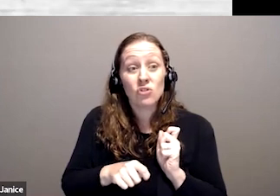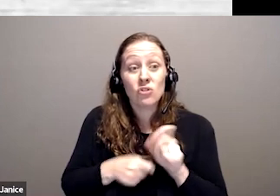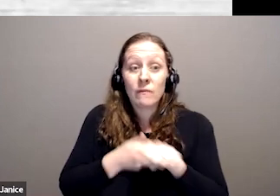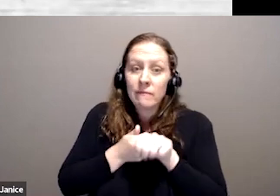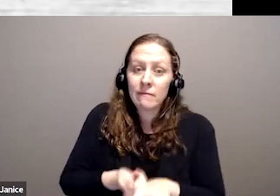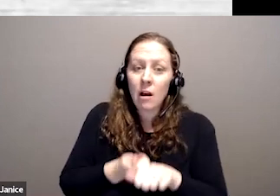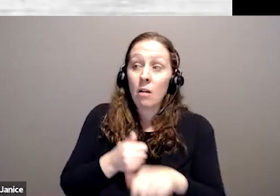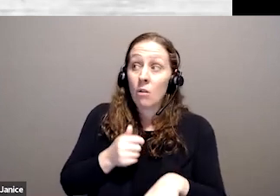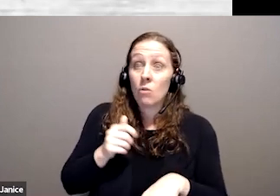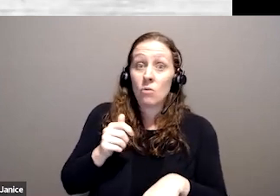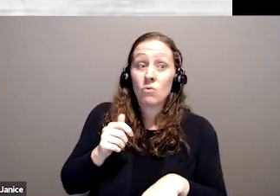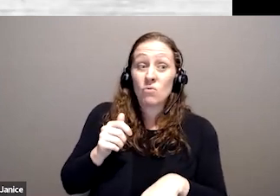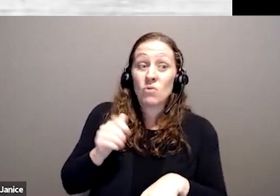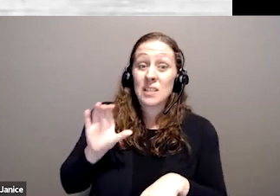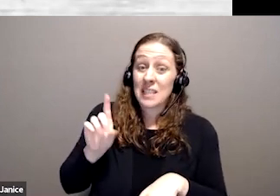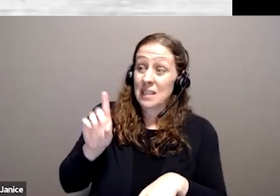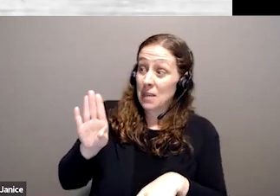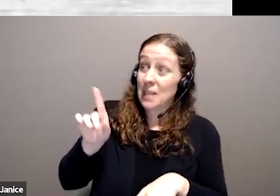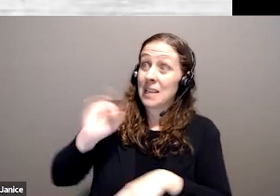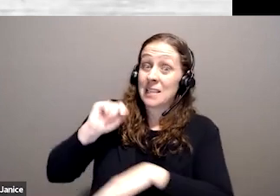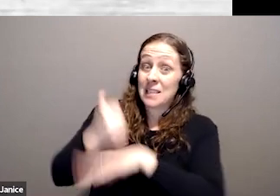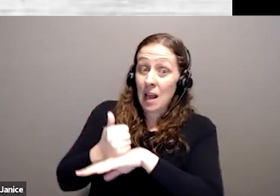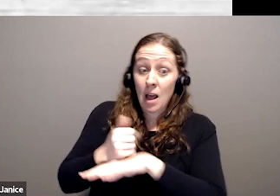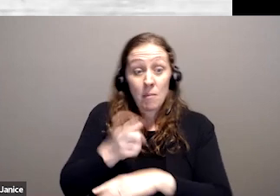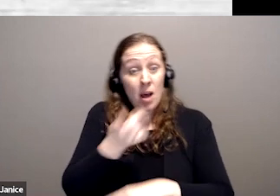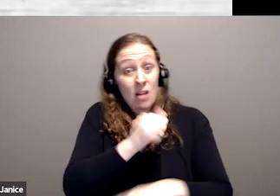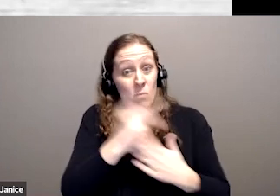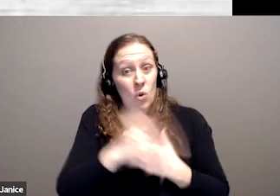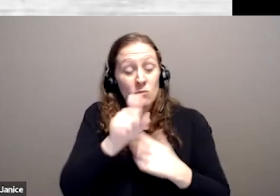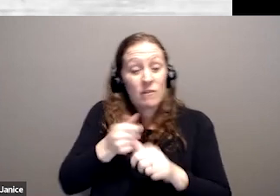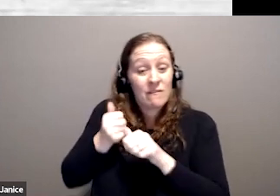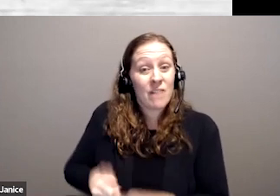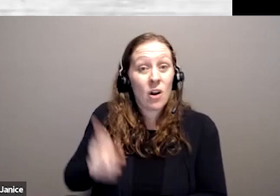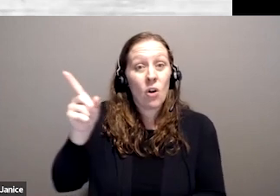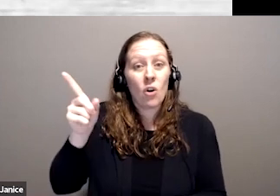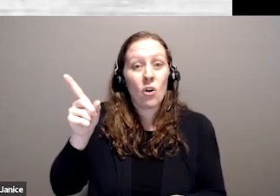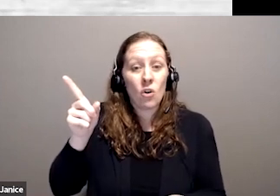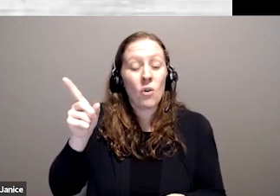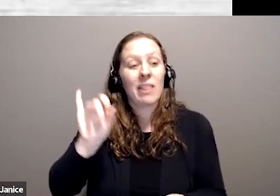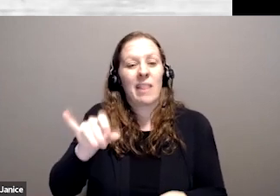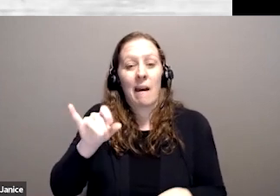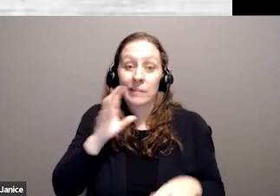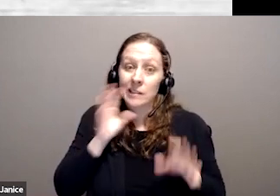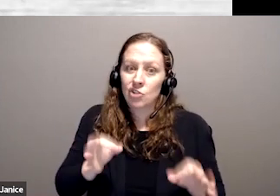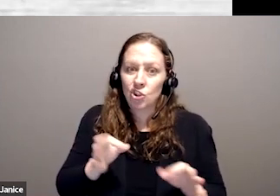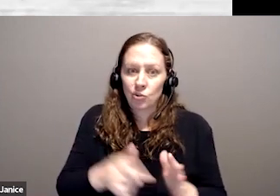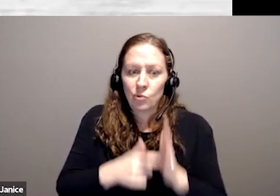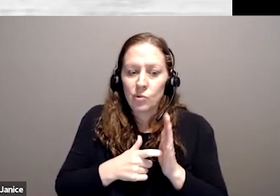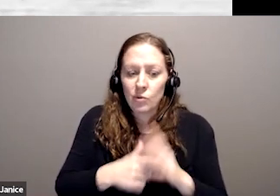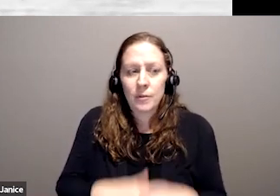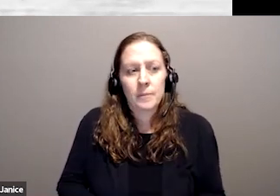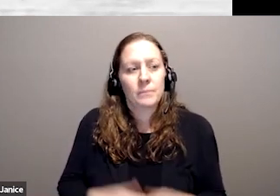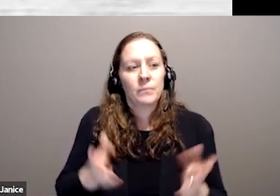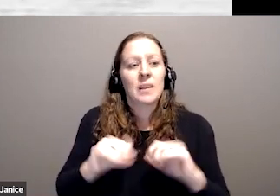disability and program parameters that will be in place for a new CDB all yet to be made. Next slide, please.